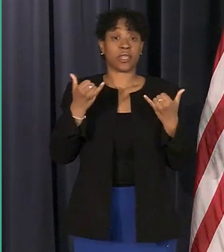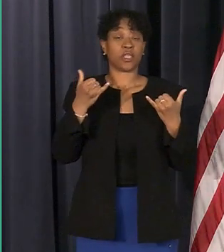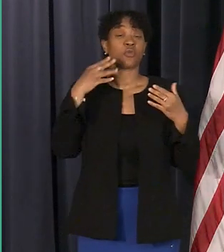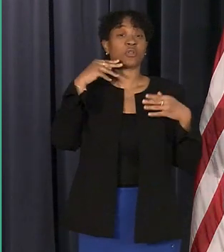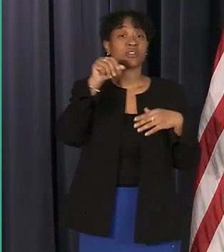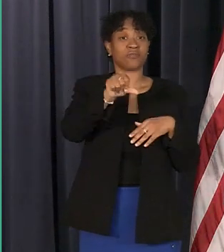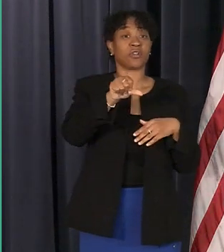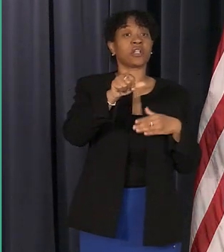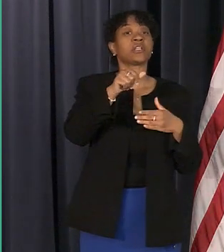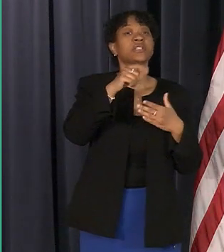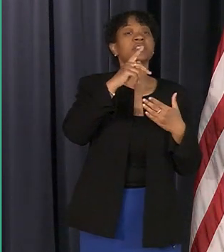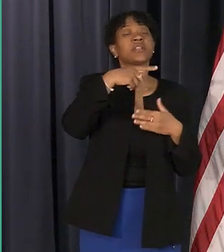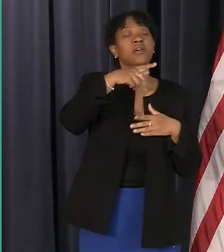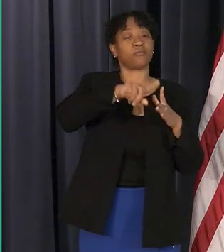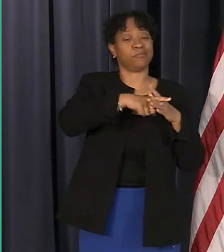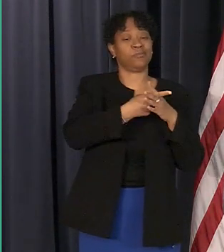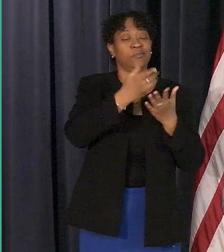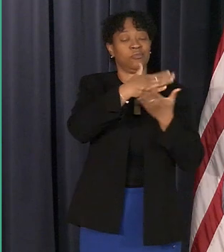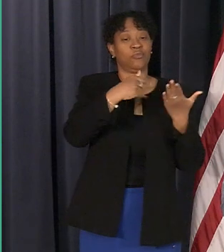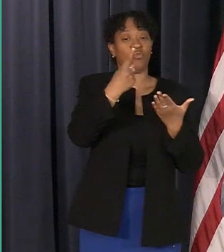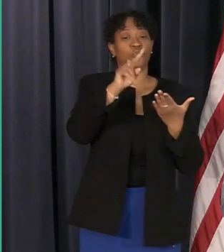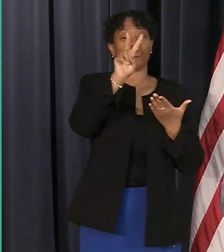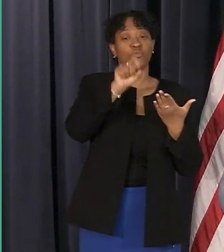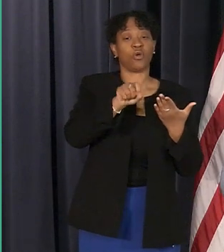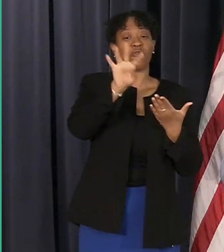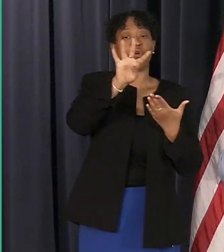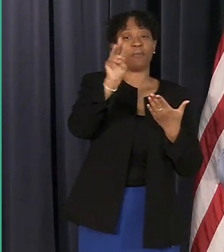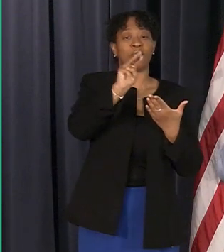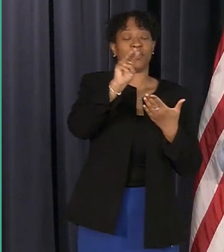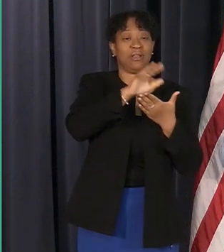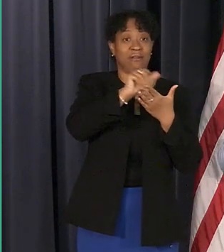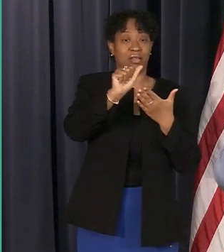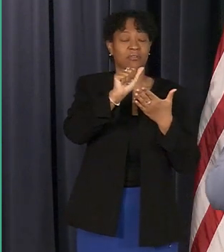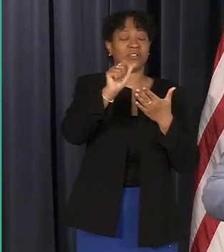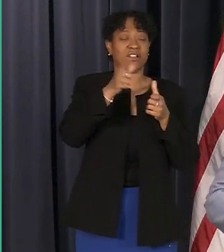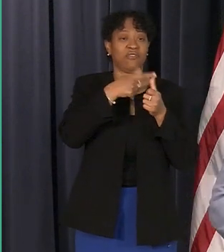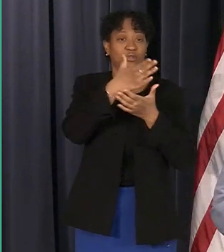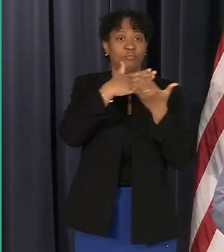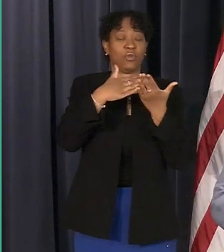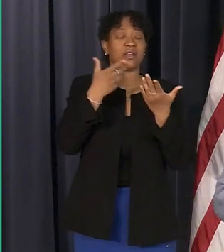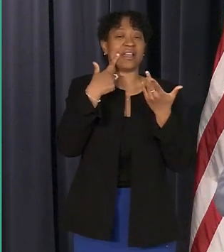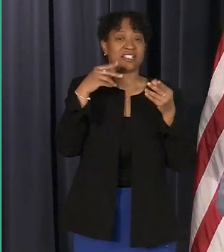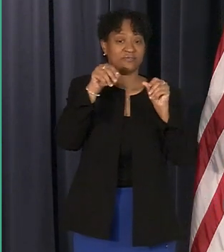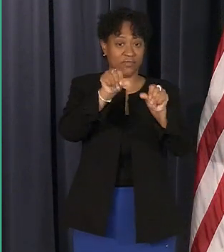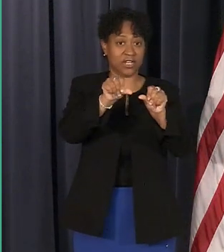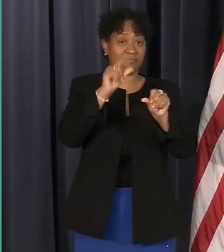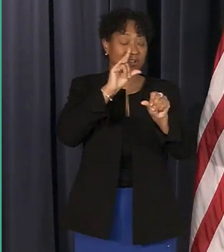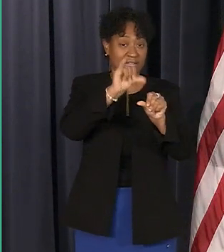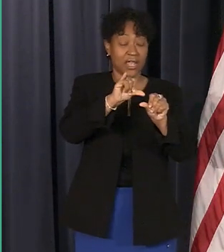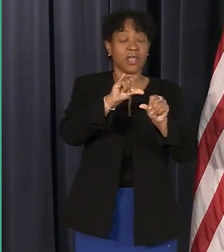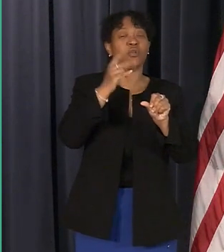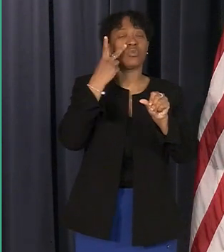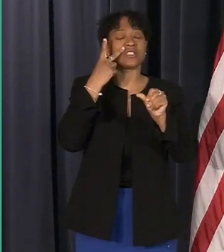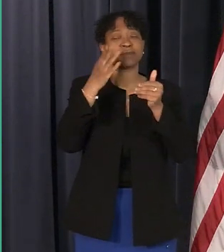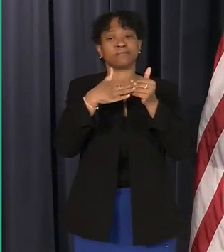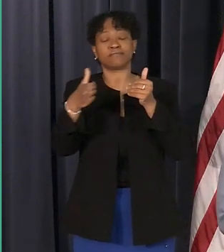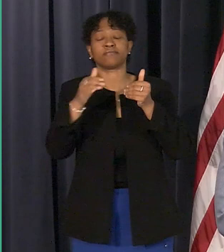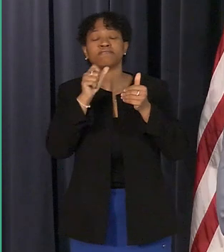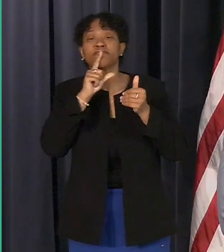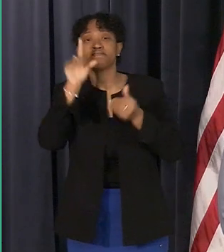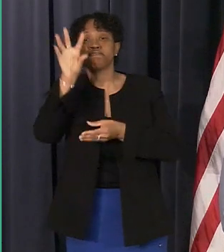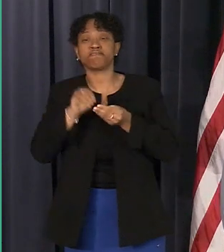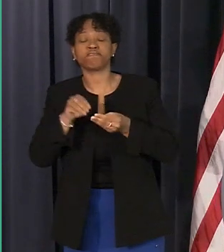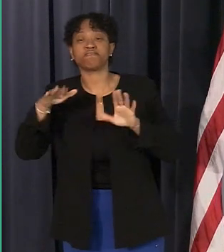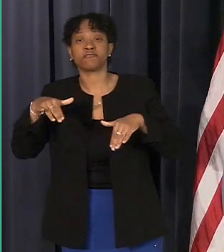program phase one uh 2.4 million dollars and uh we'll we'll see where we go from there but um i i do